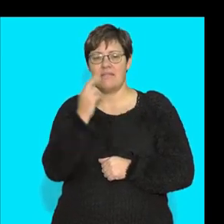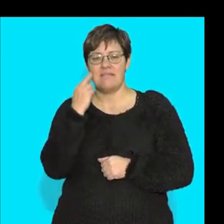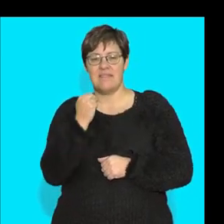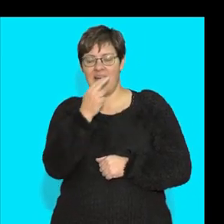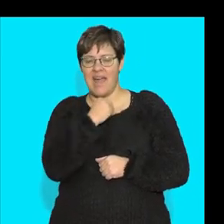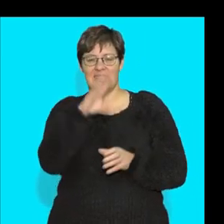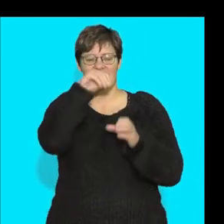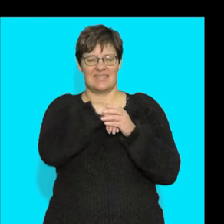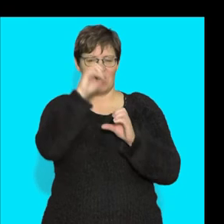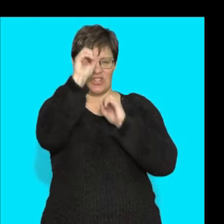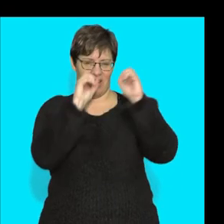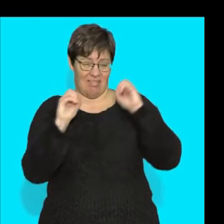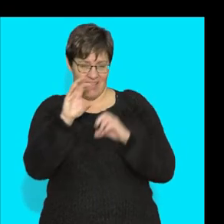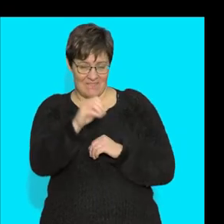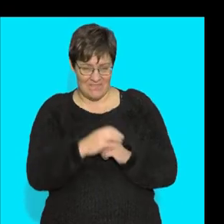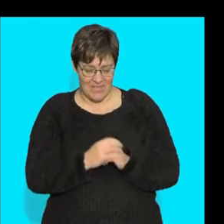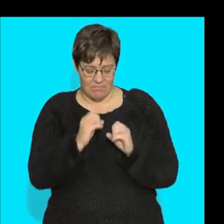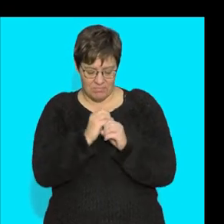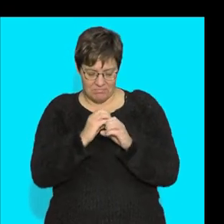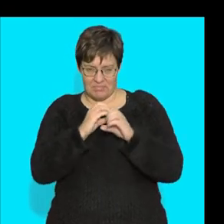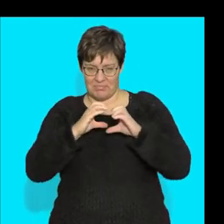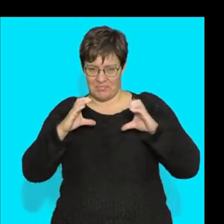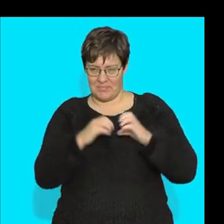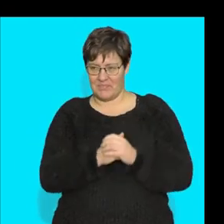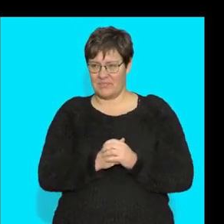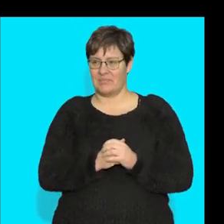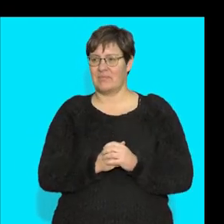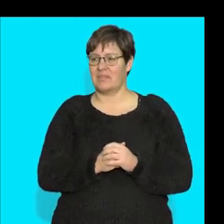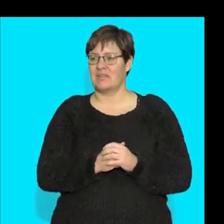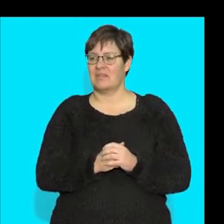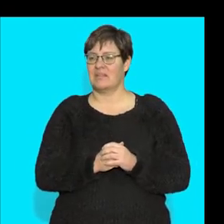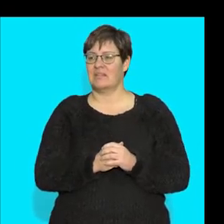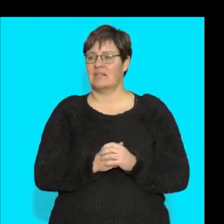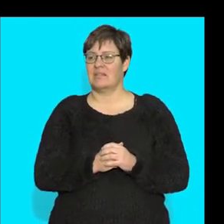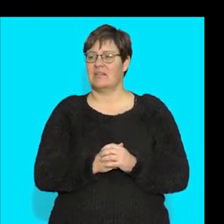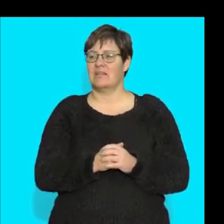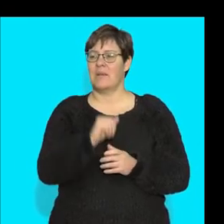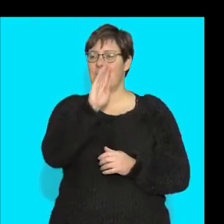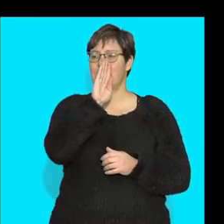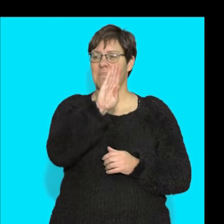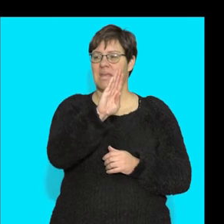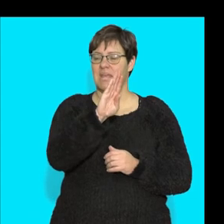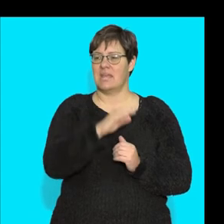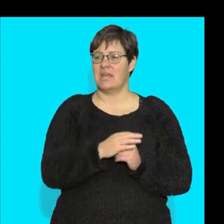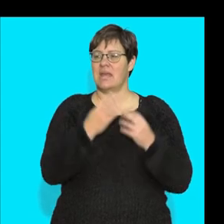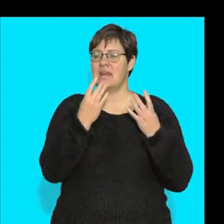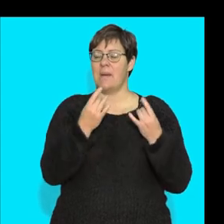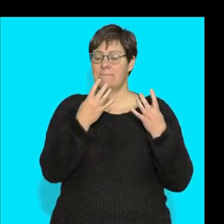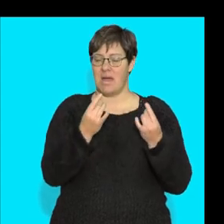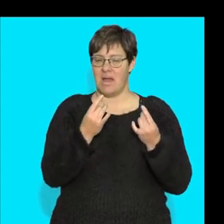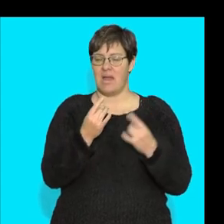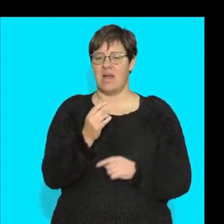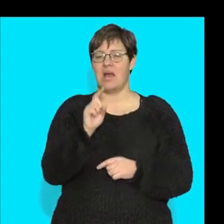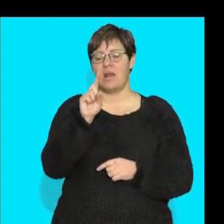circles okay so letter all right would be B and the number it is diagram